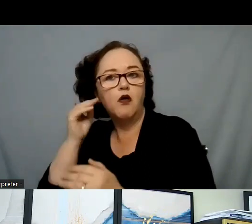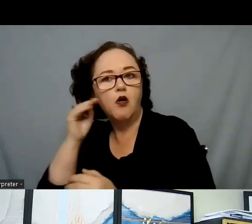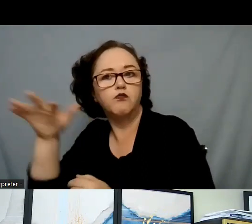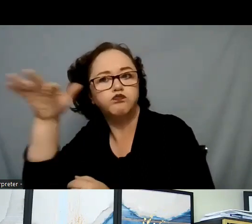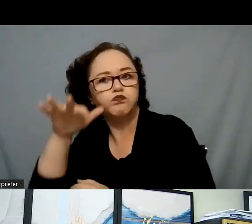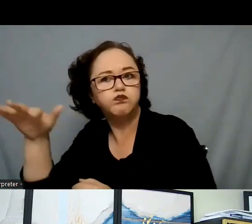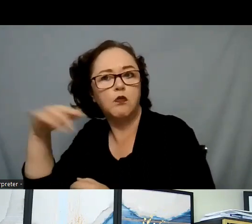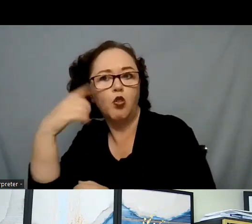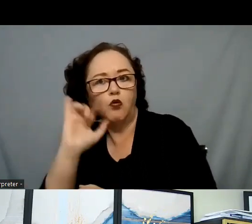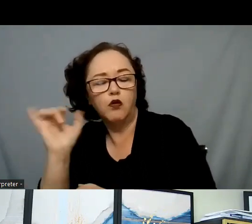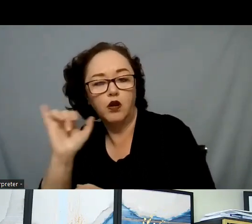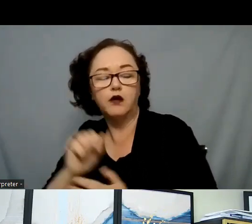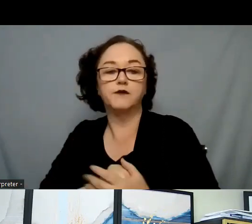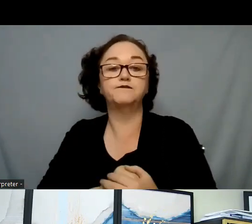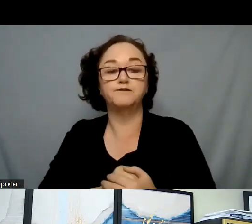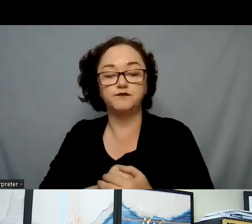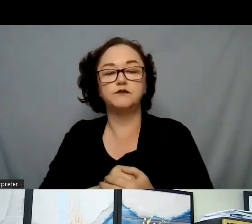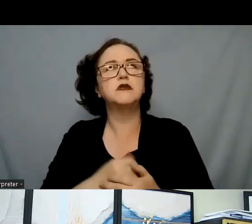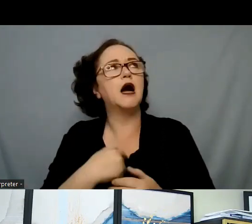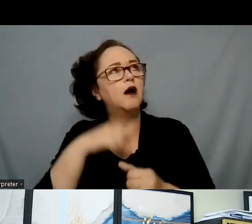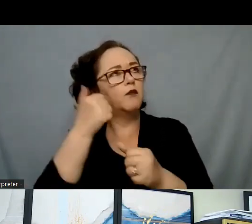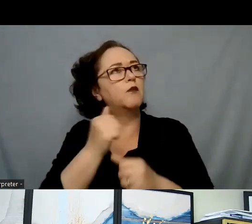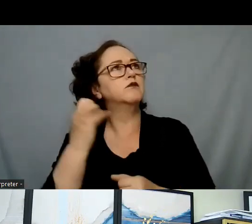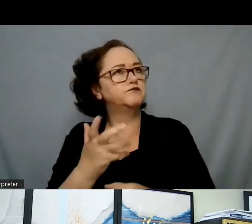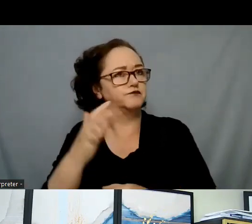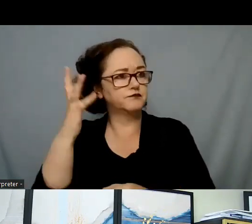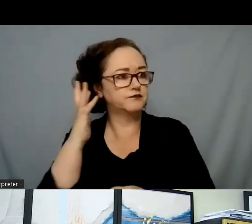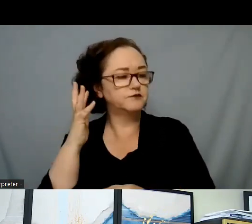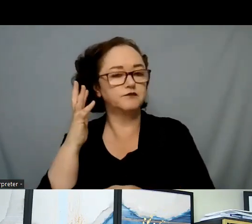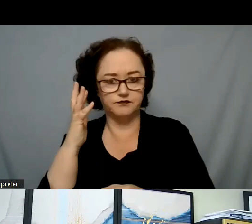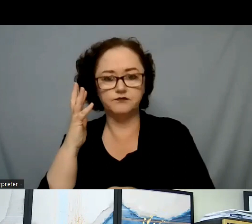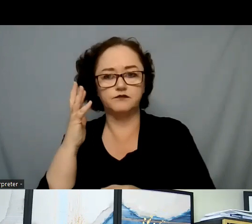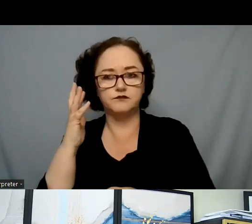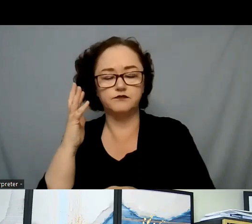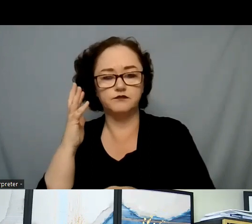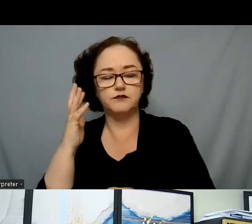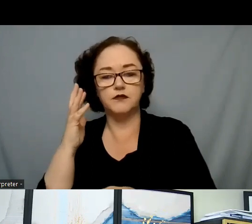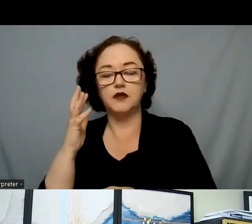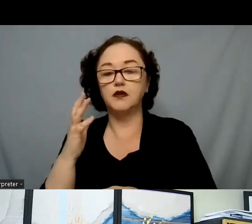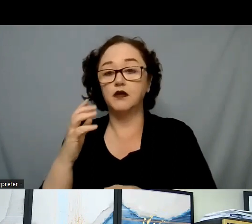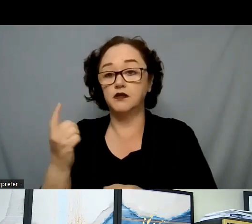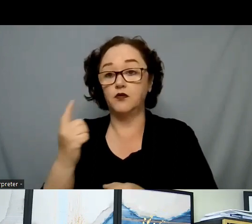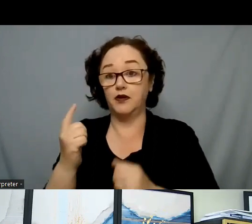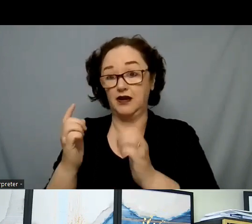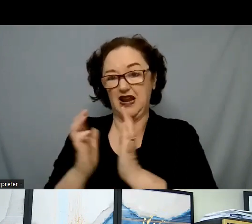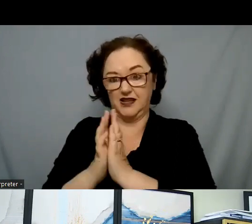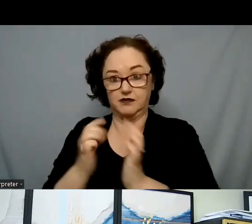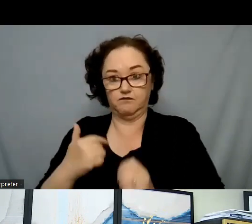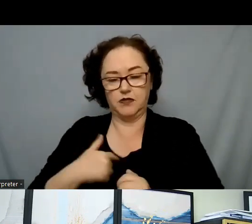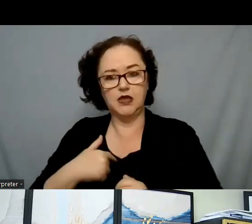So, I recall that there was a time in which I was asked to work with a hospital in the Washington